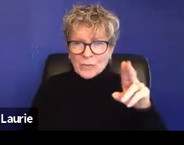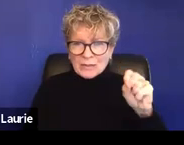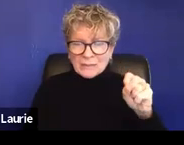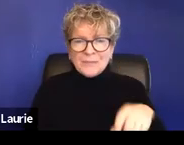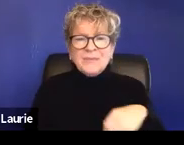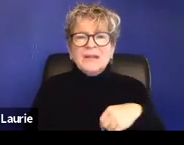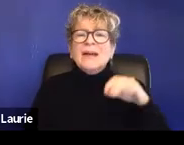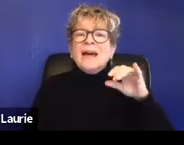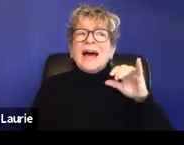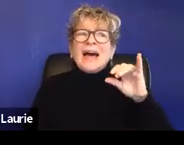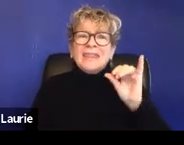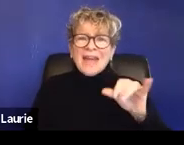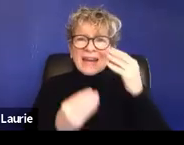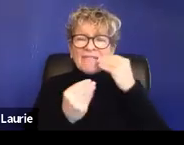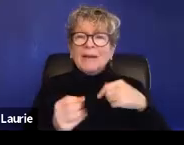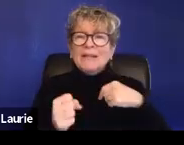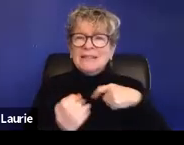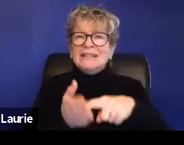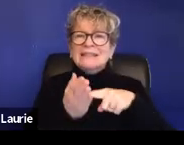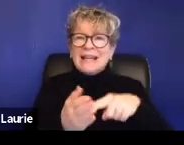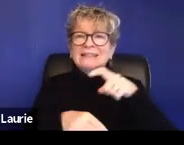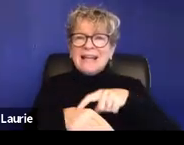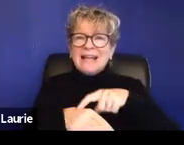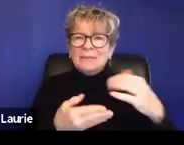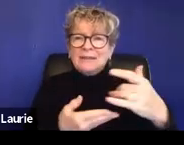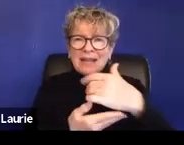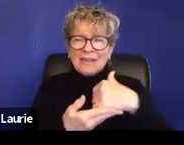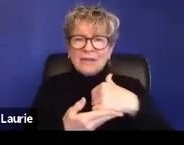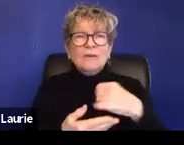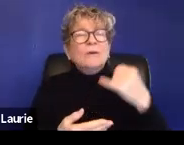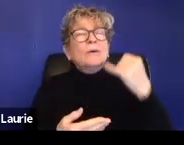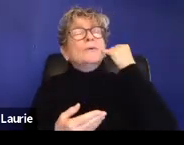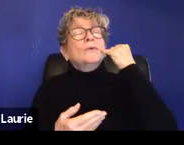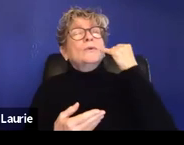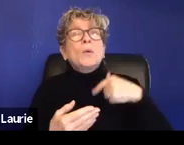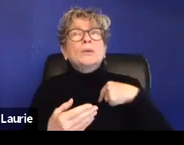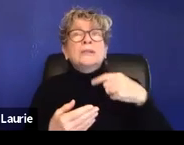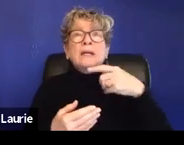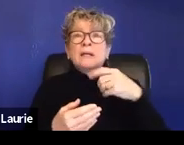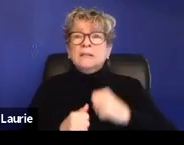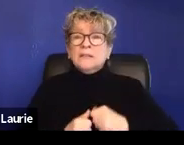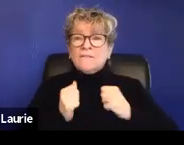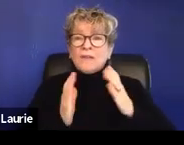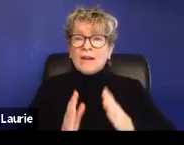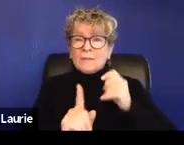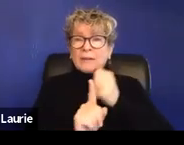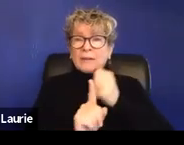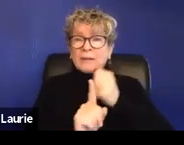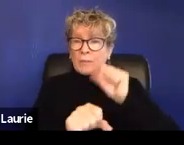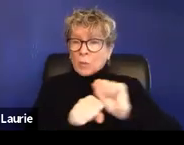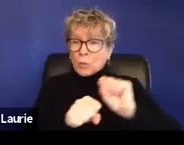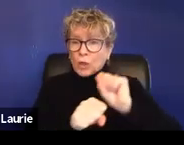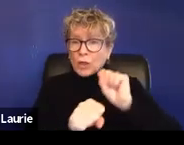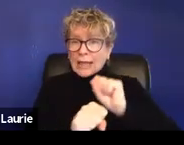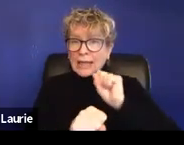bit of time to gather. Um, if the survivor's been working at least helping them identify letters of